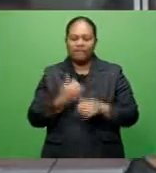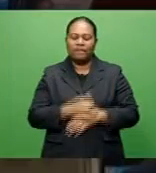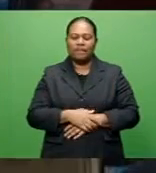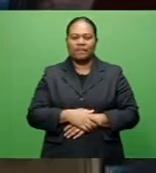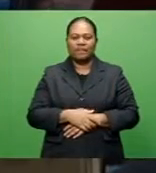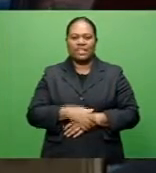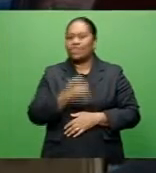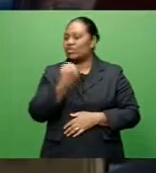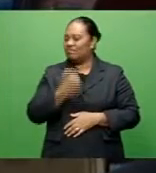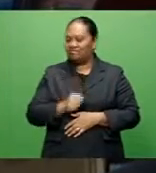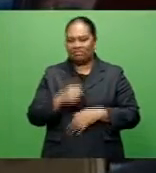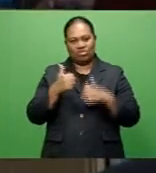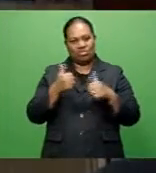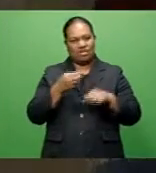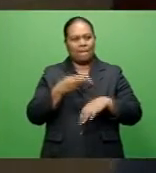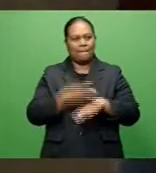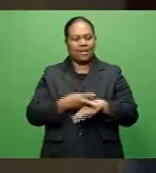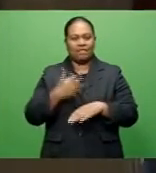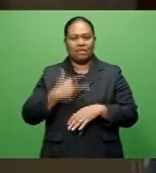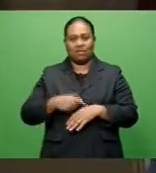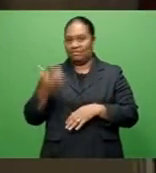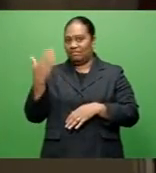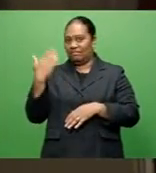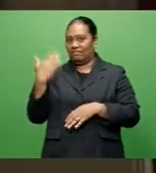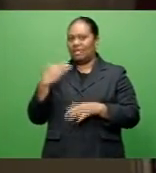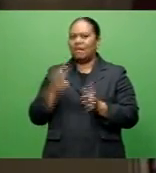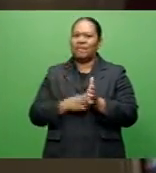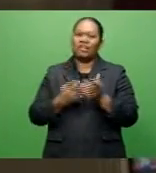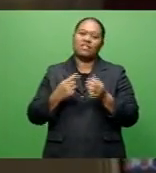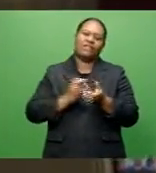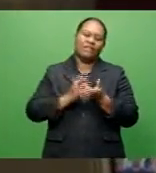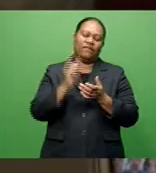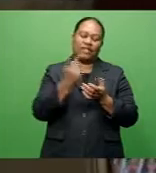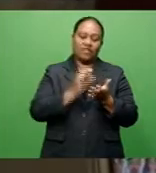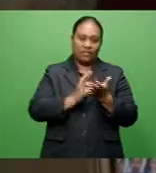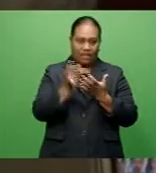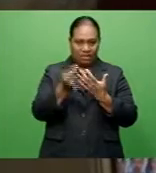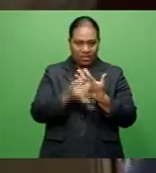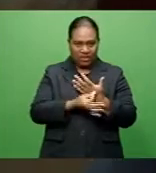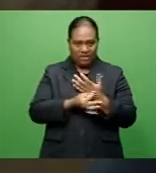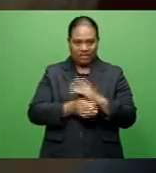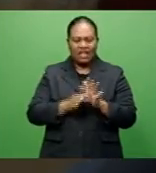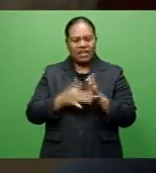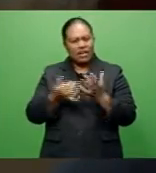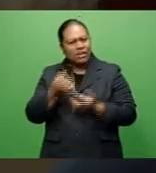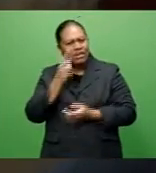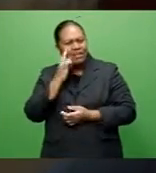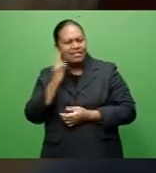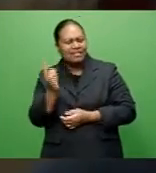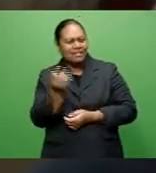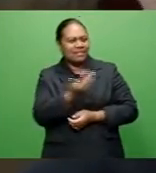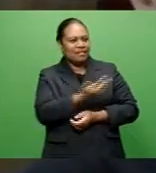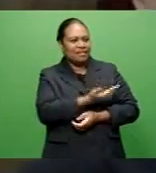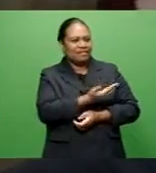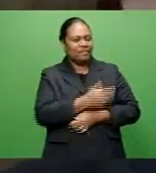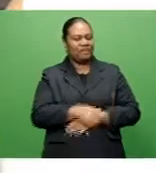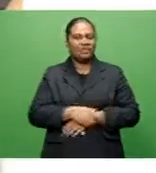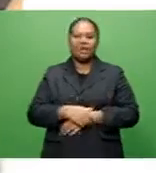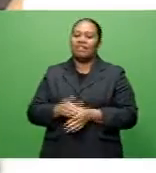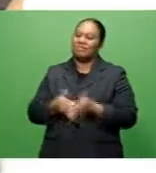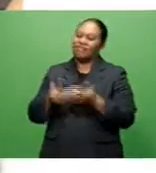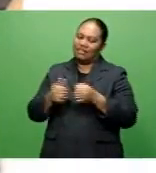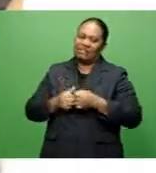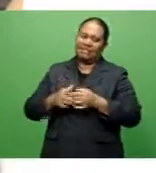month for us since yesterday was our first of February. So as you can see, we are stuck our day with the cleaning.